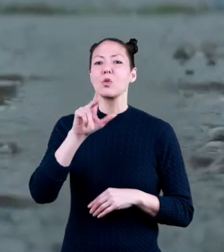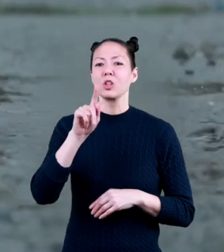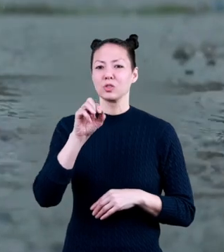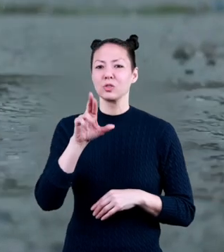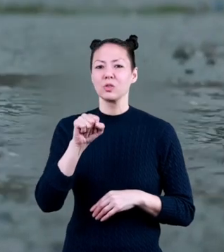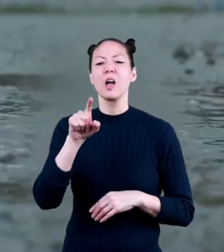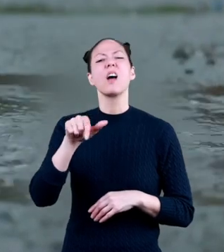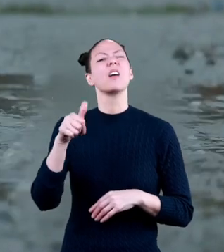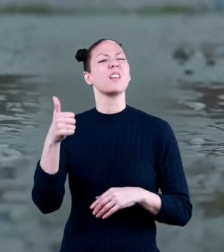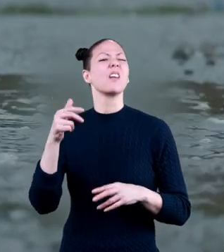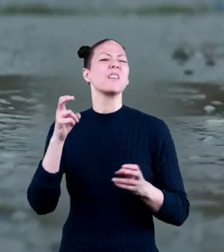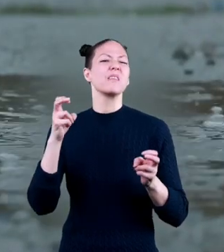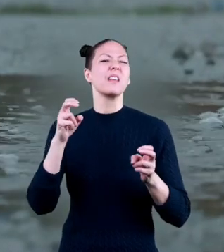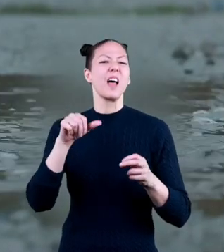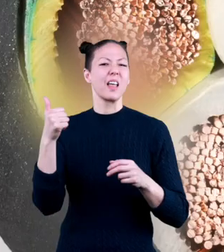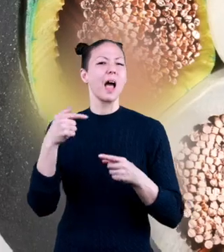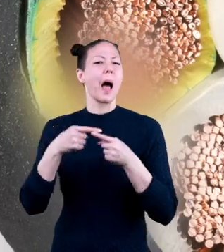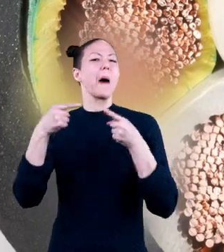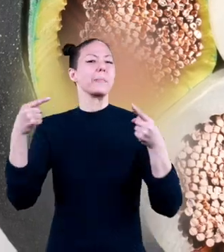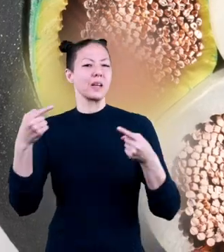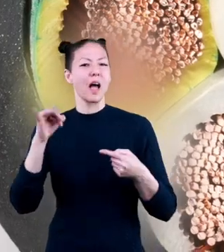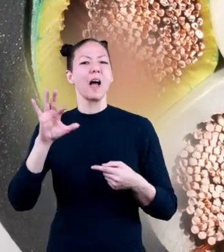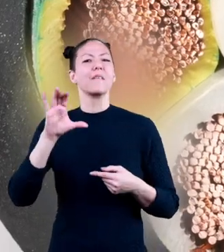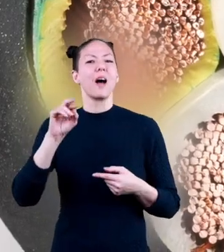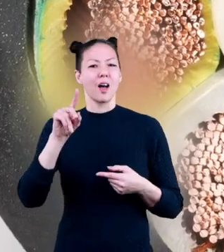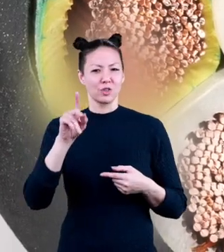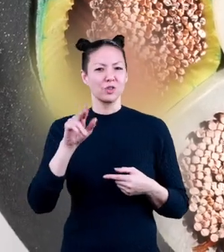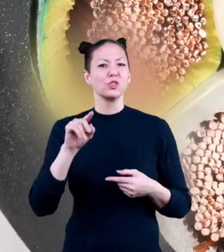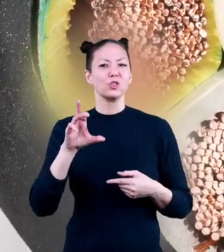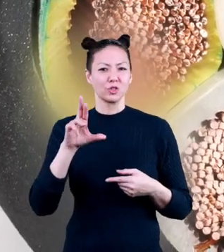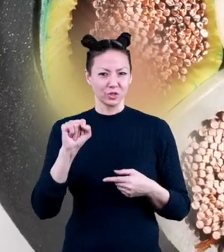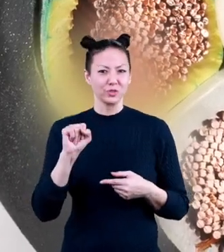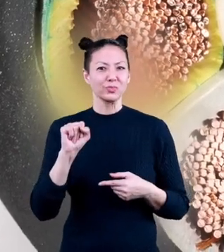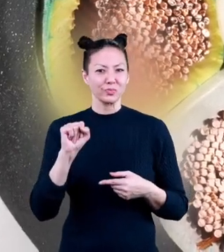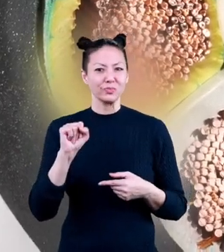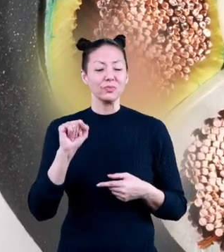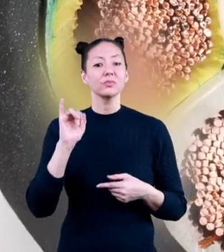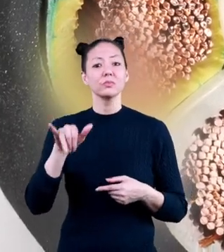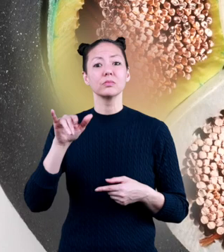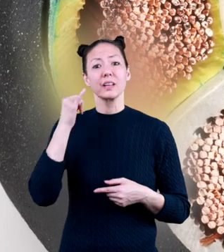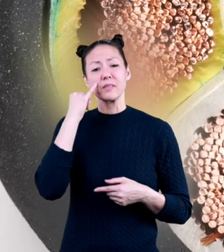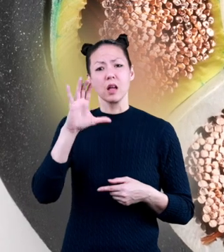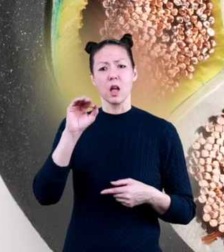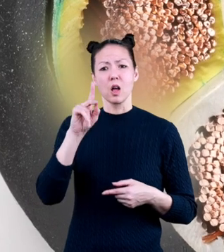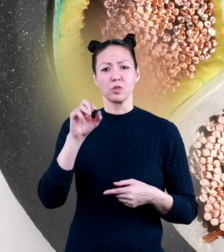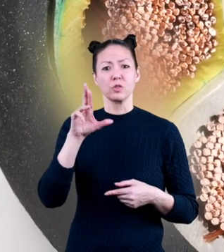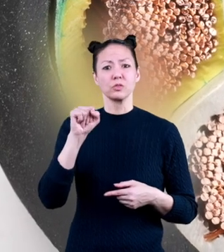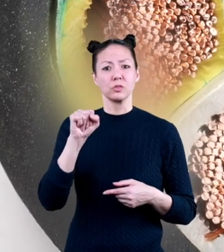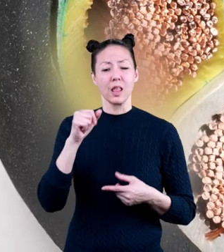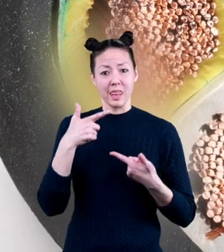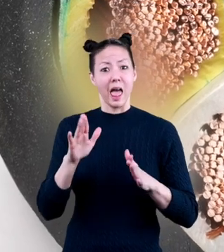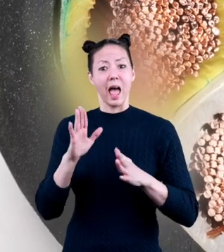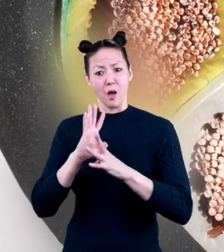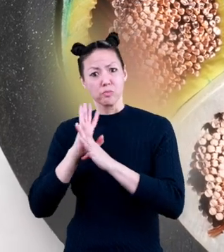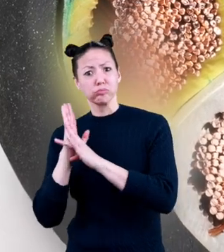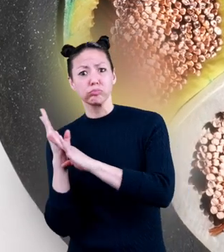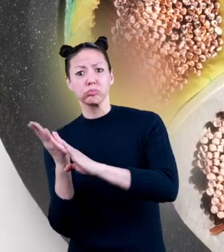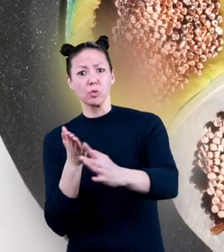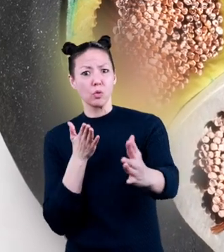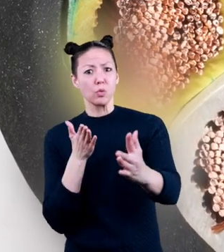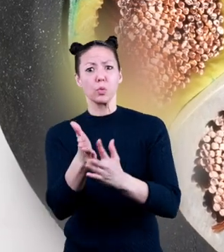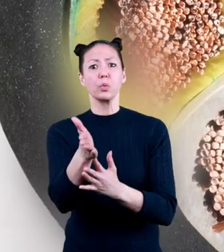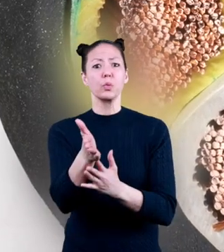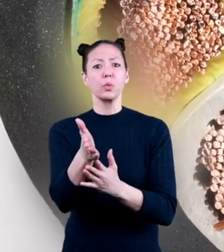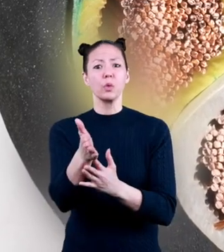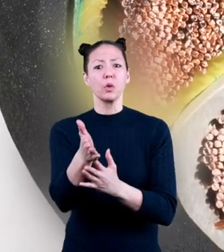the other hand, are the opposite of conductors. So, if conductors allow electricity to flow